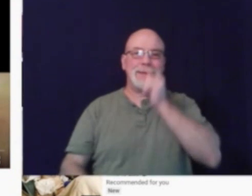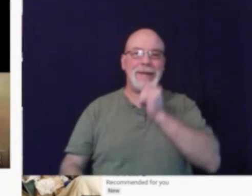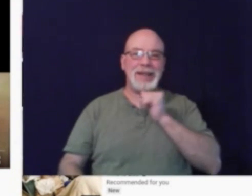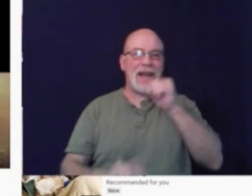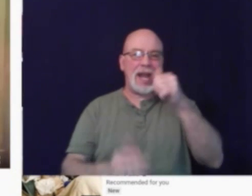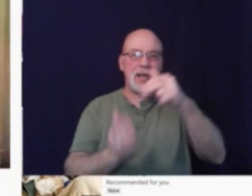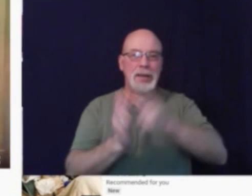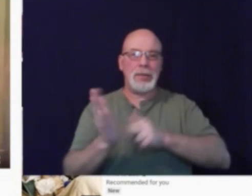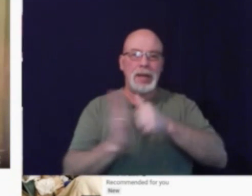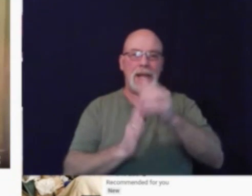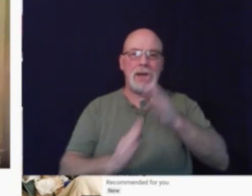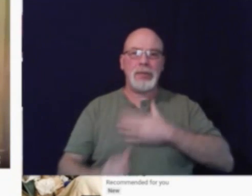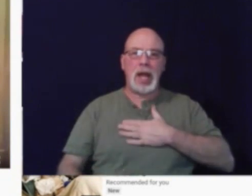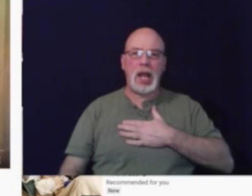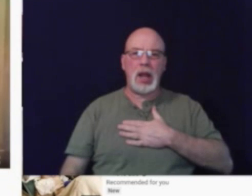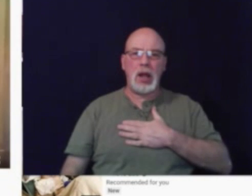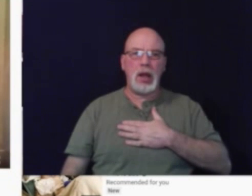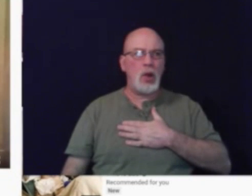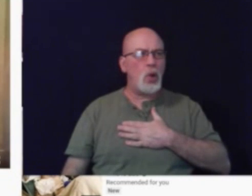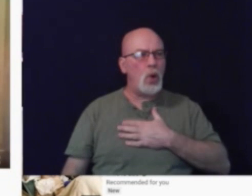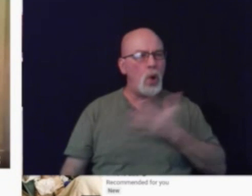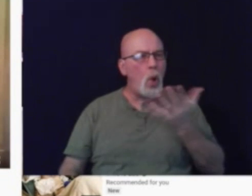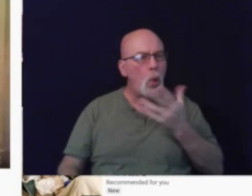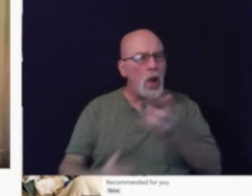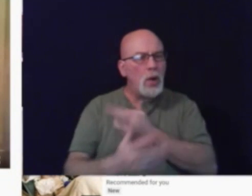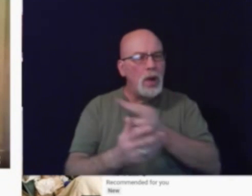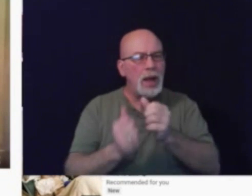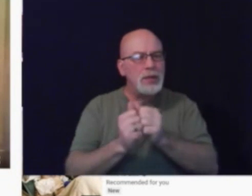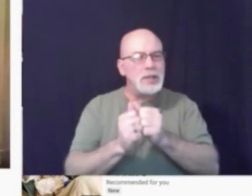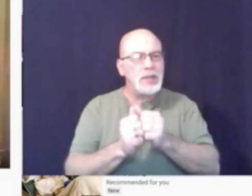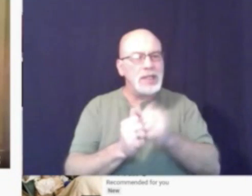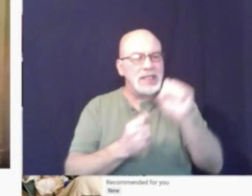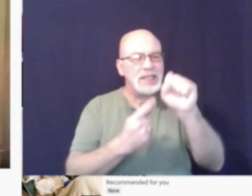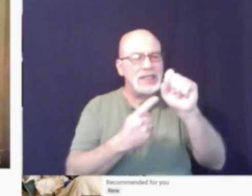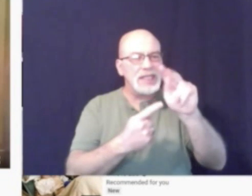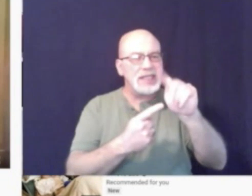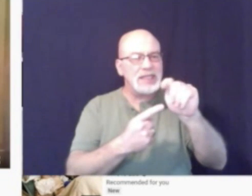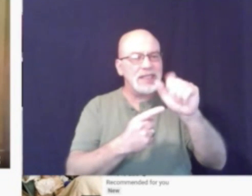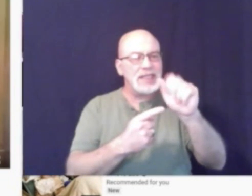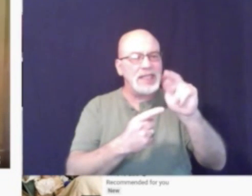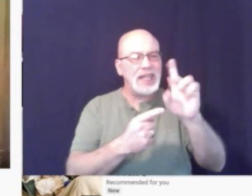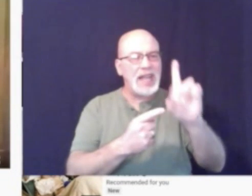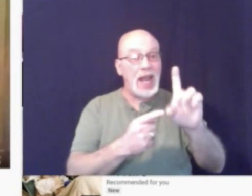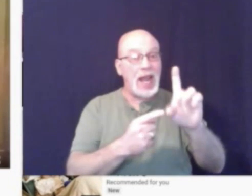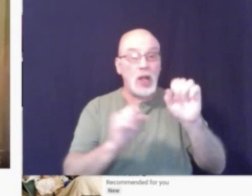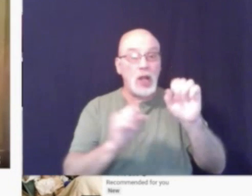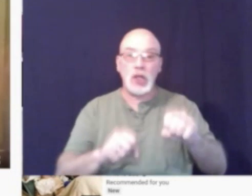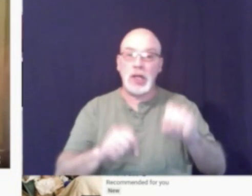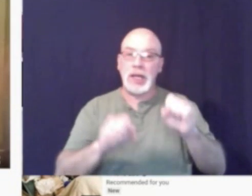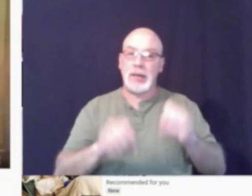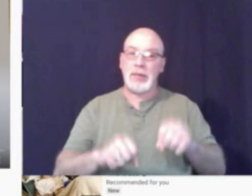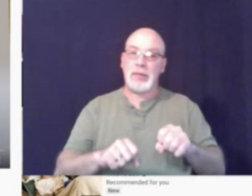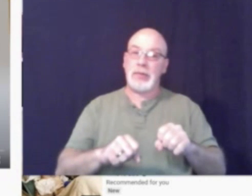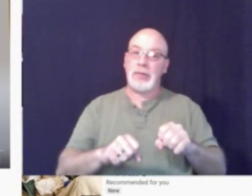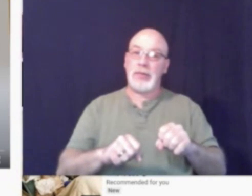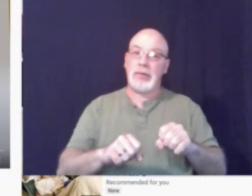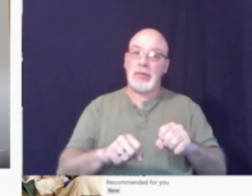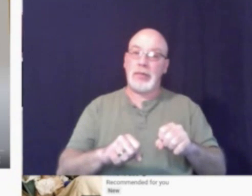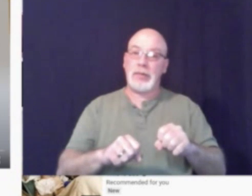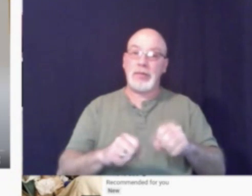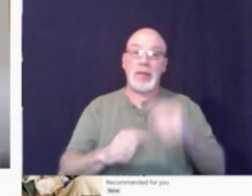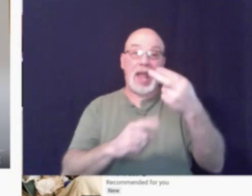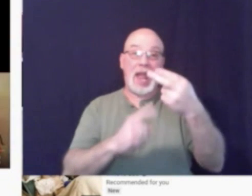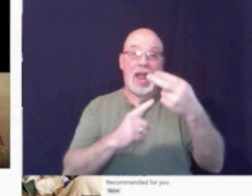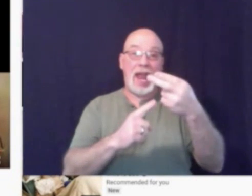my... What rhymes with stand? Could it be... hand!